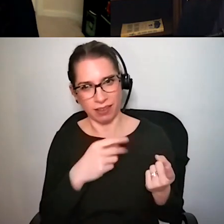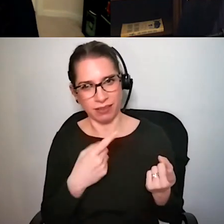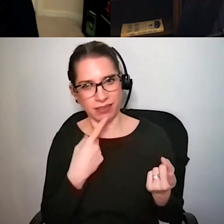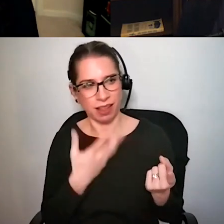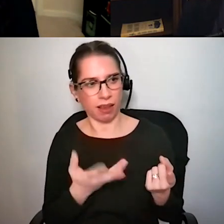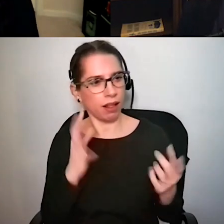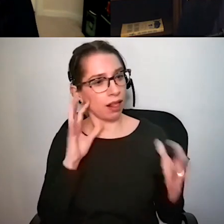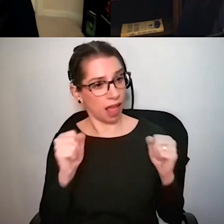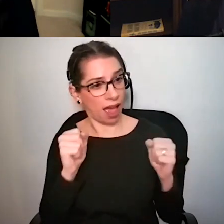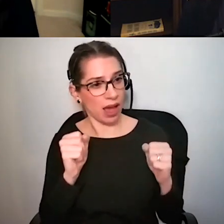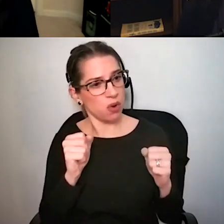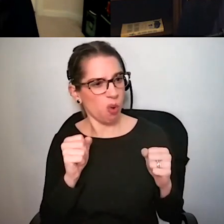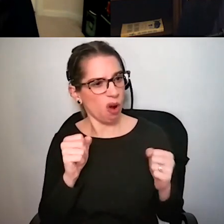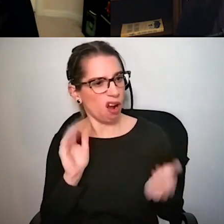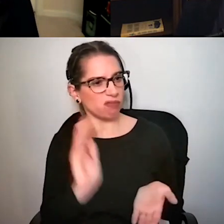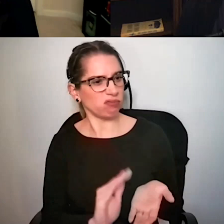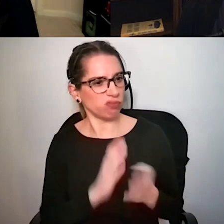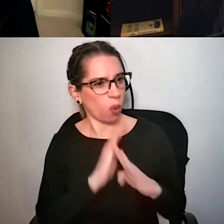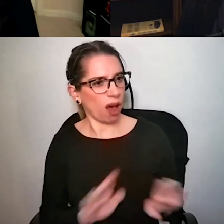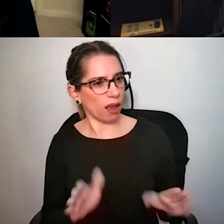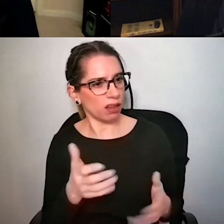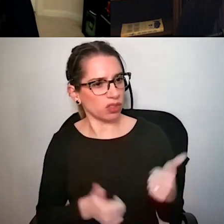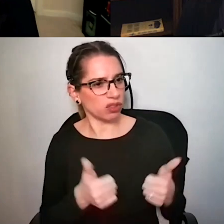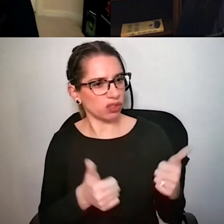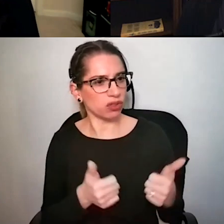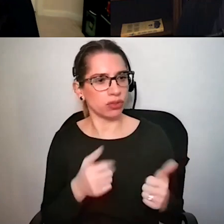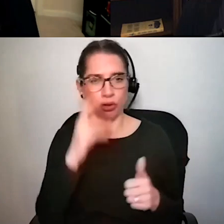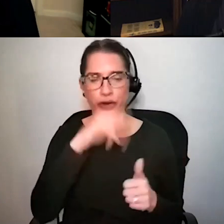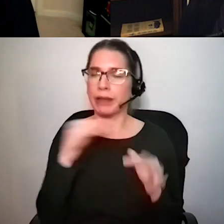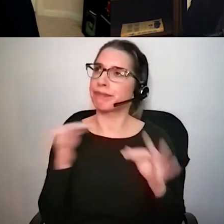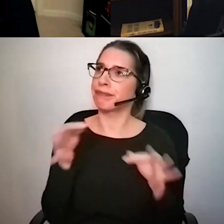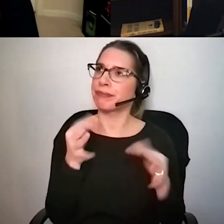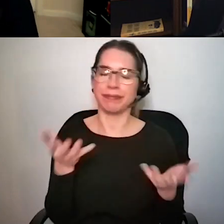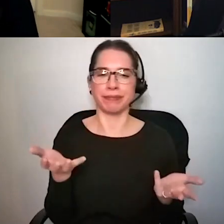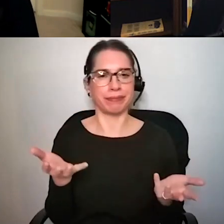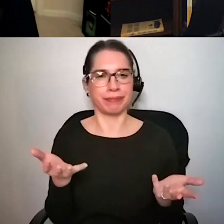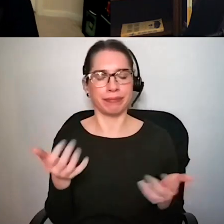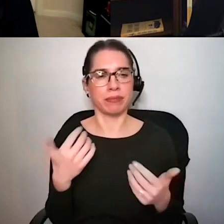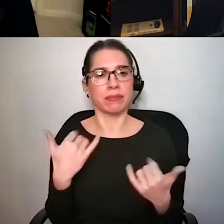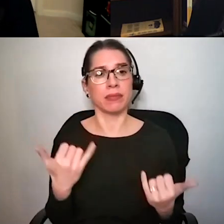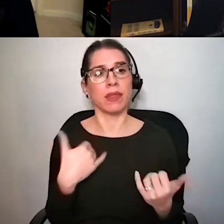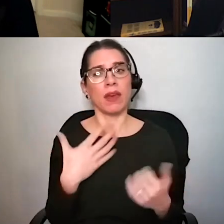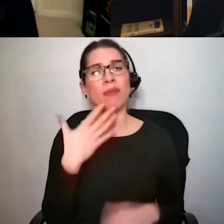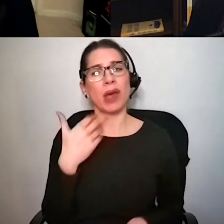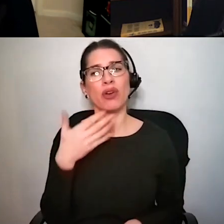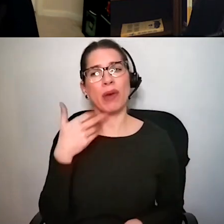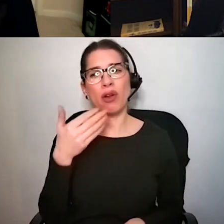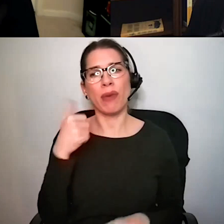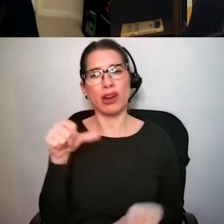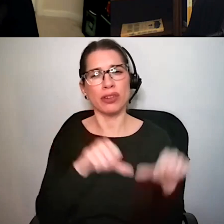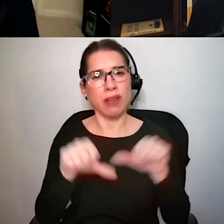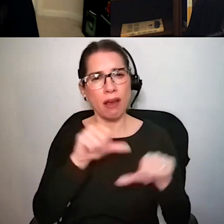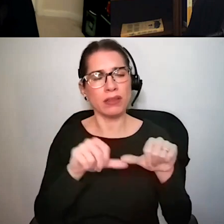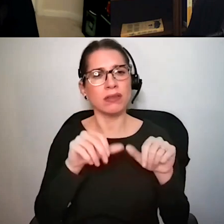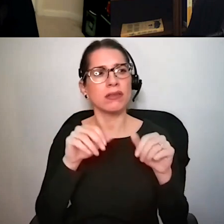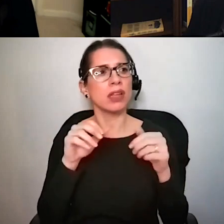we're getting you know we're getting better techniques that are allowing us to ask much much more difficult questions